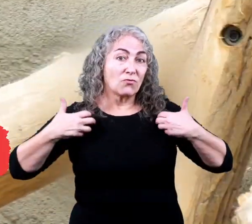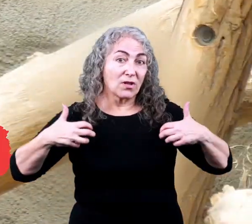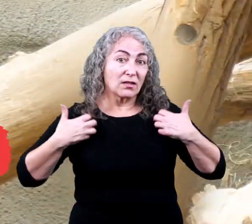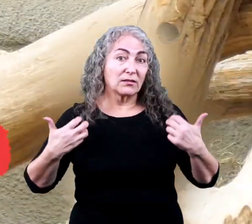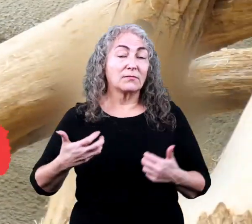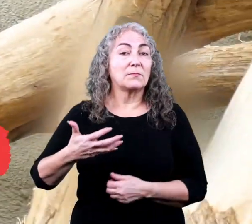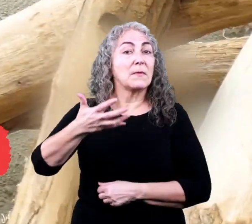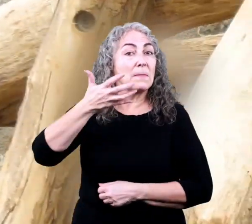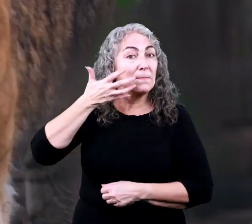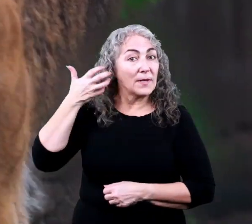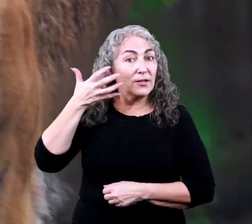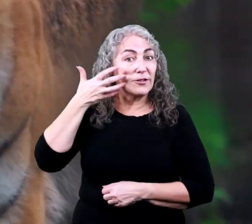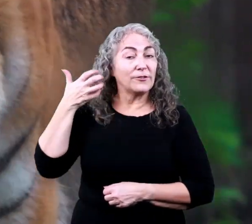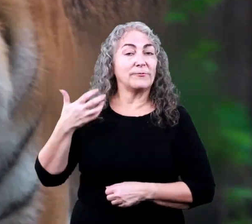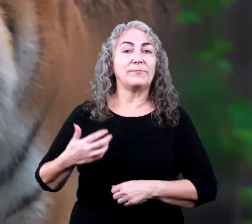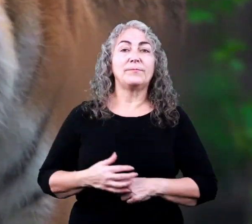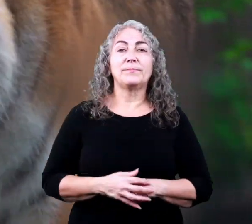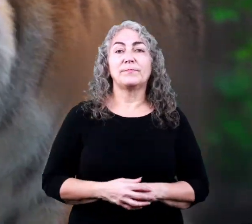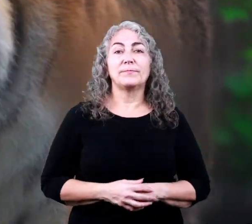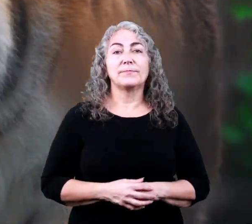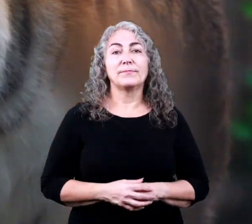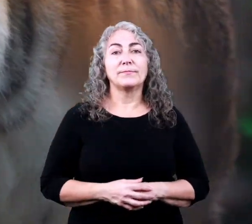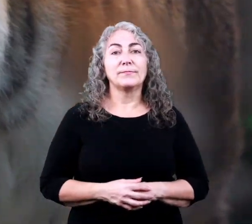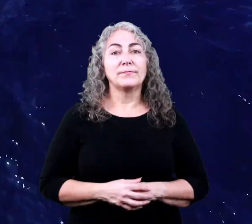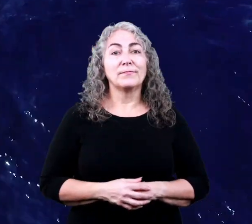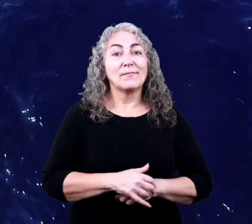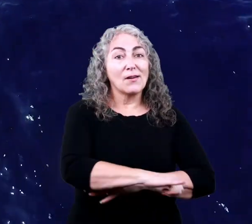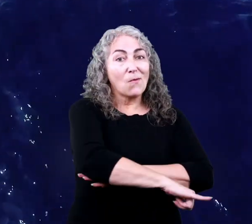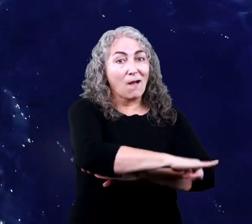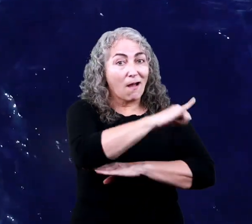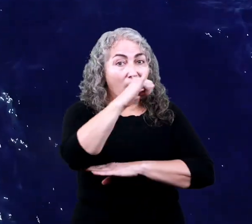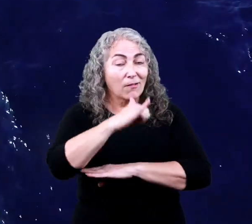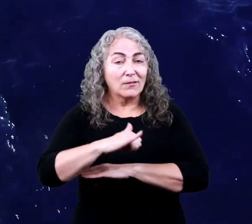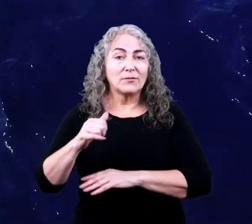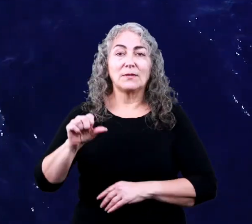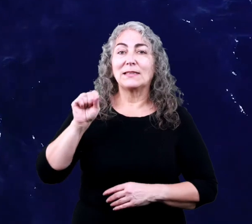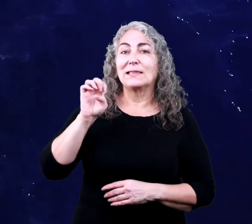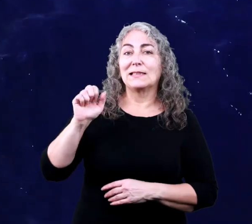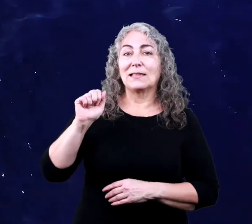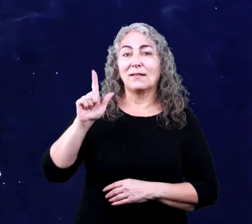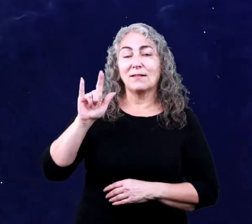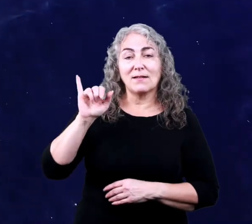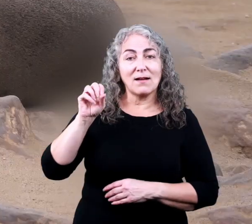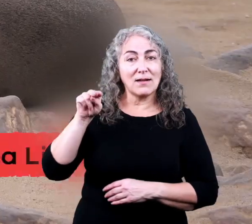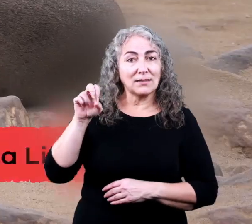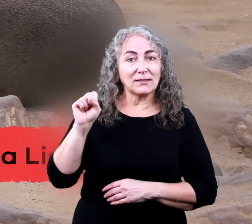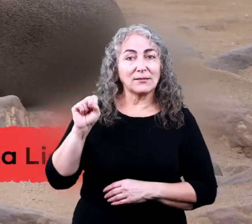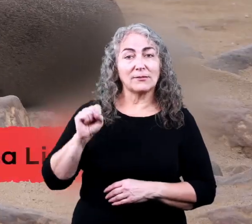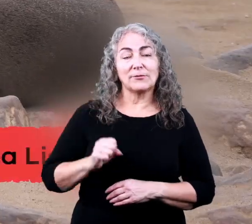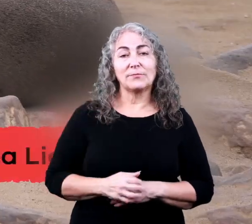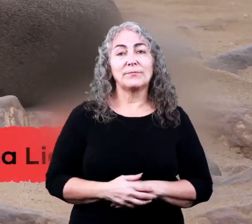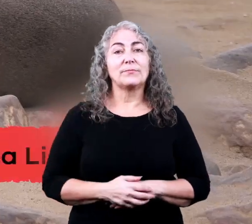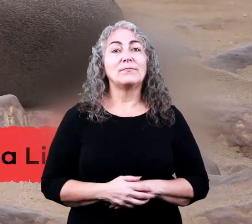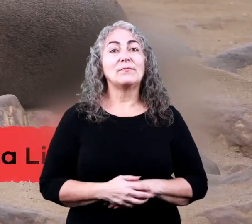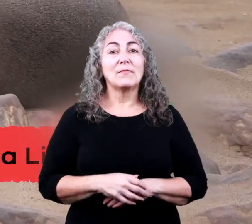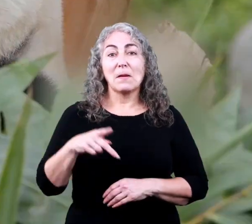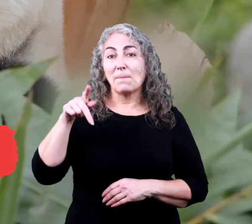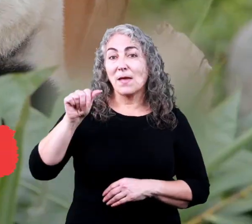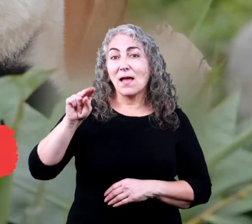orangutans, bangle tigers, blue whales, sea lions,